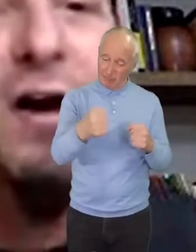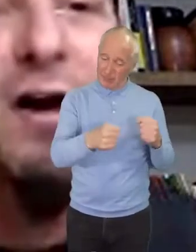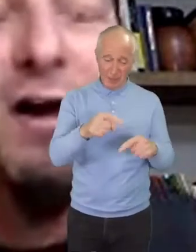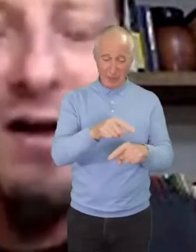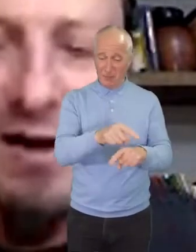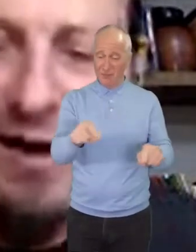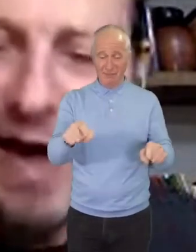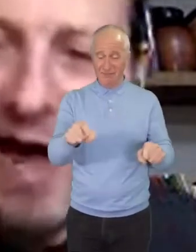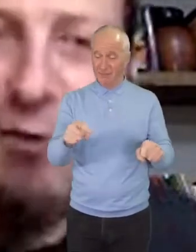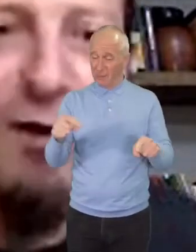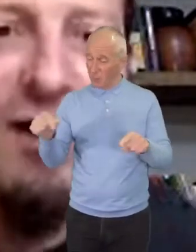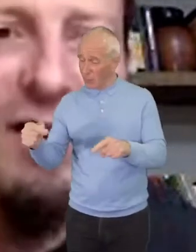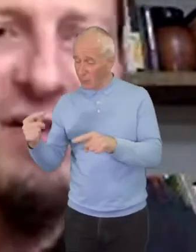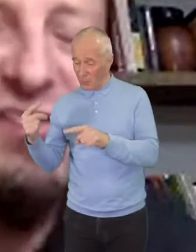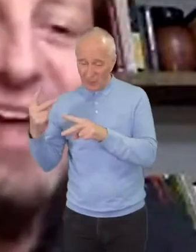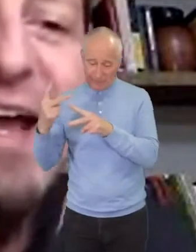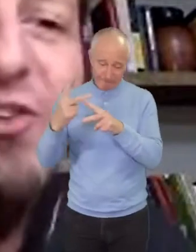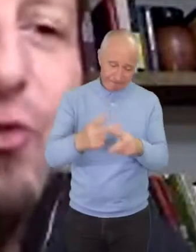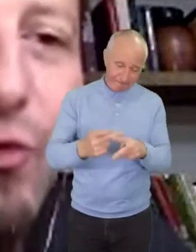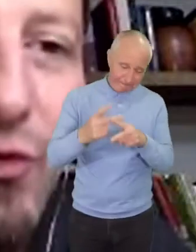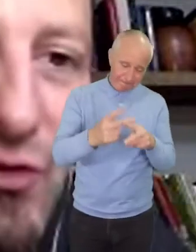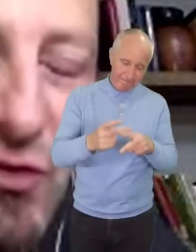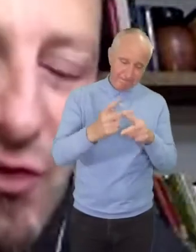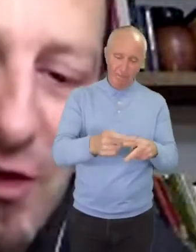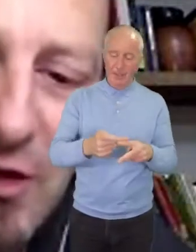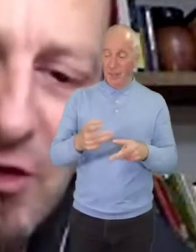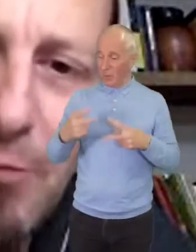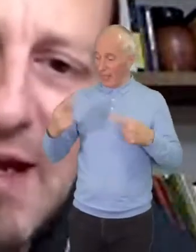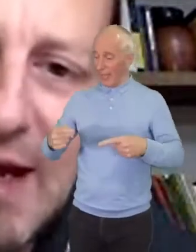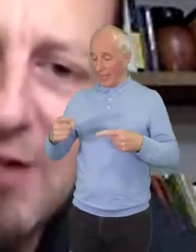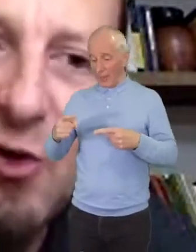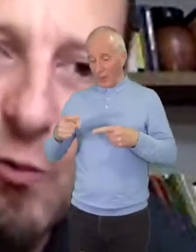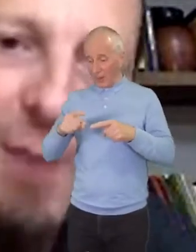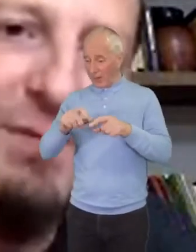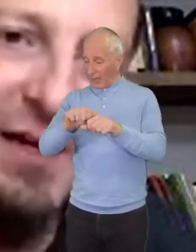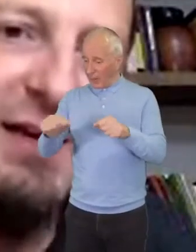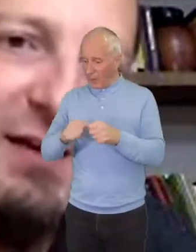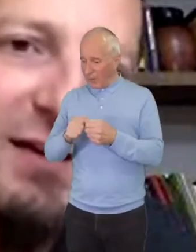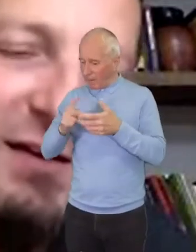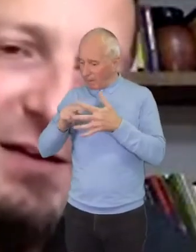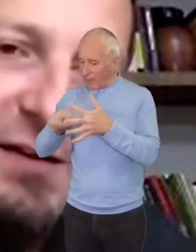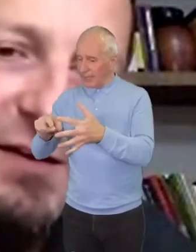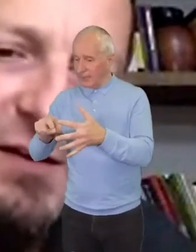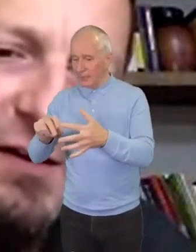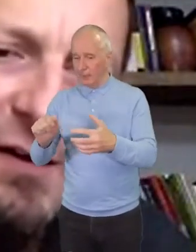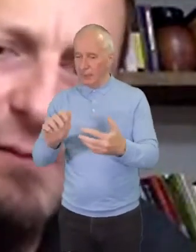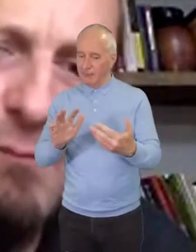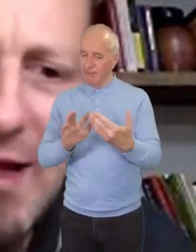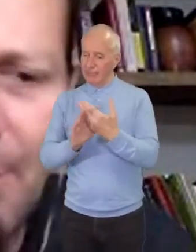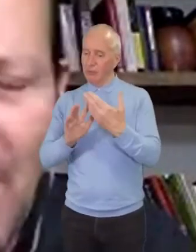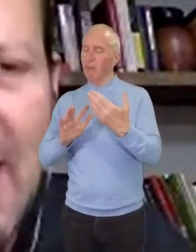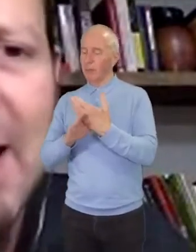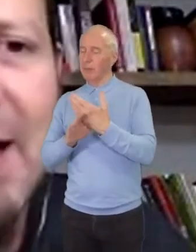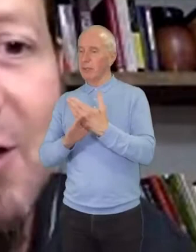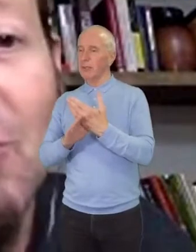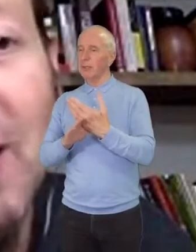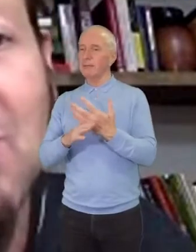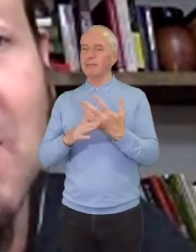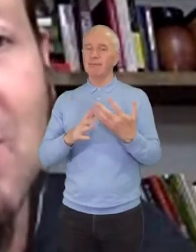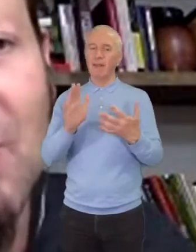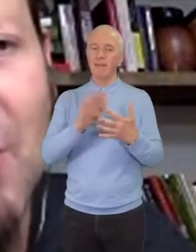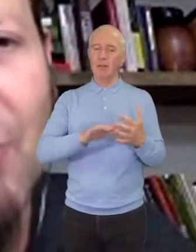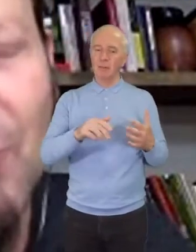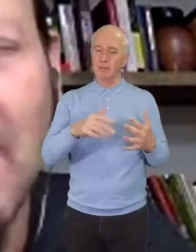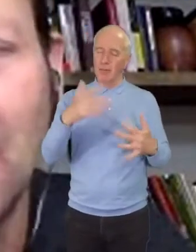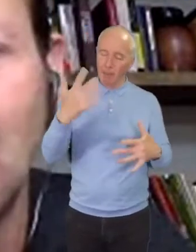our schedules to be interrupted by the pain and the